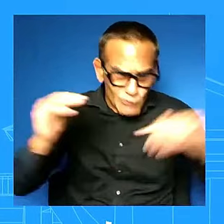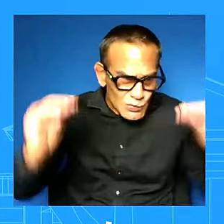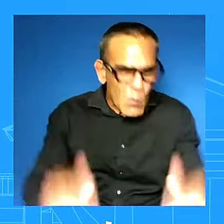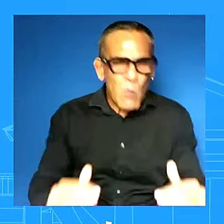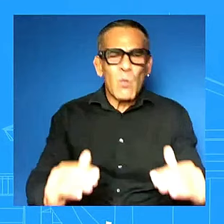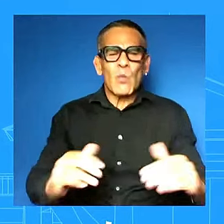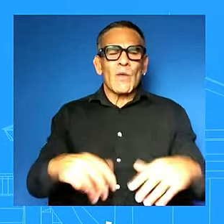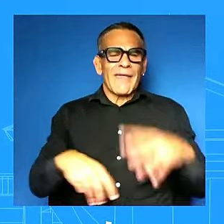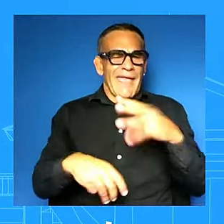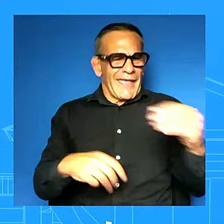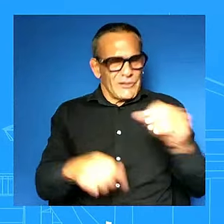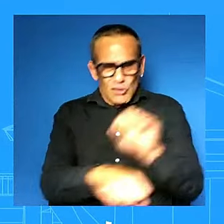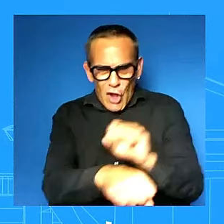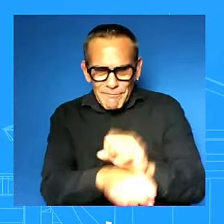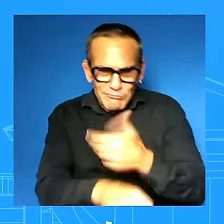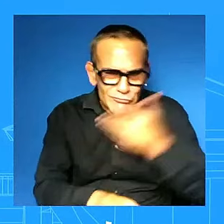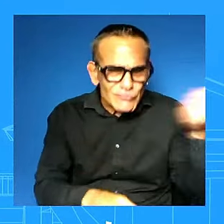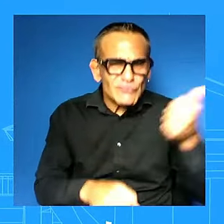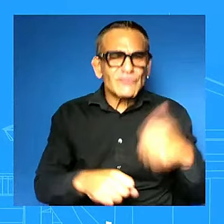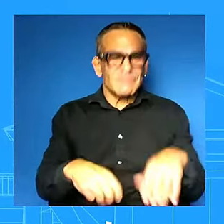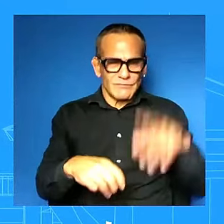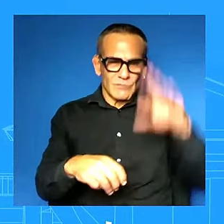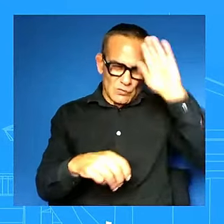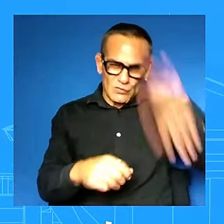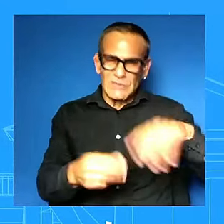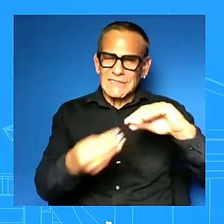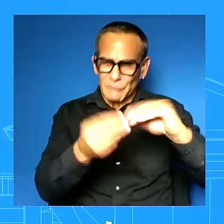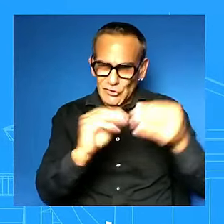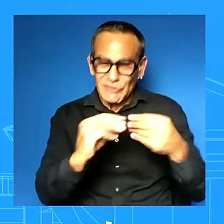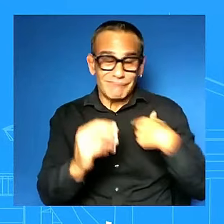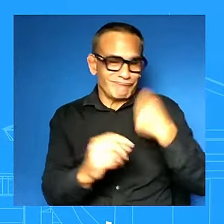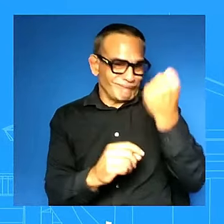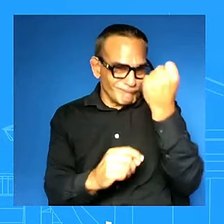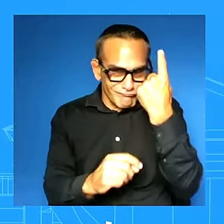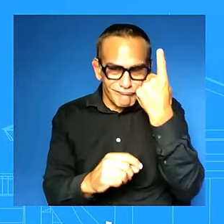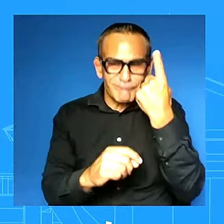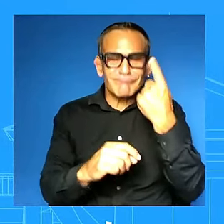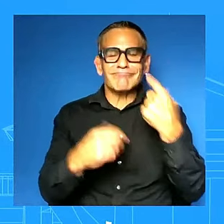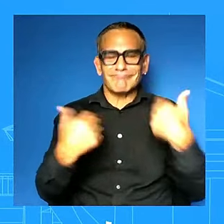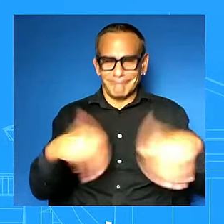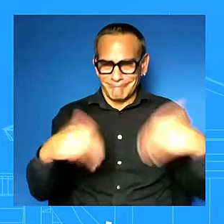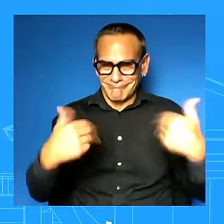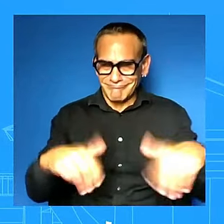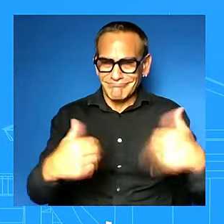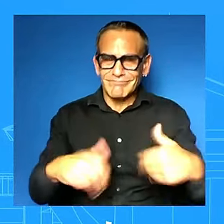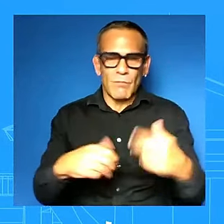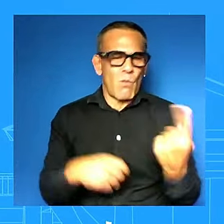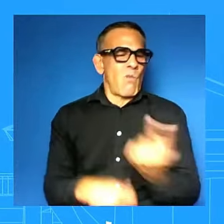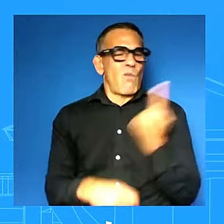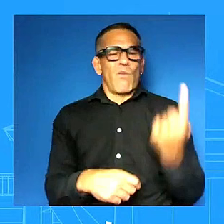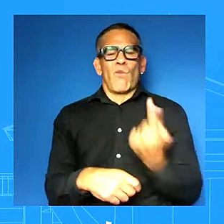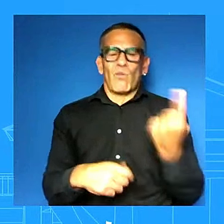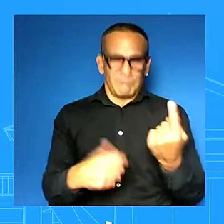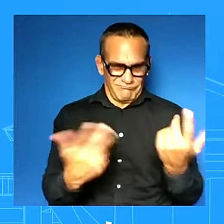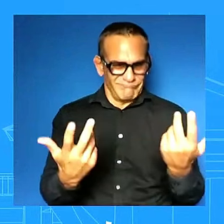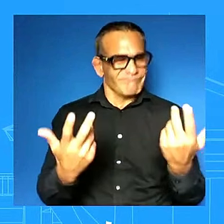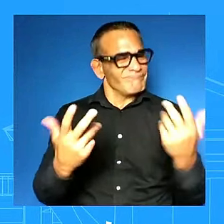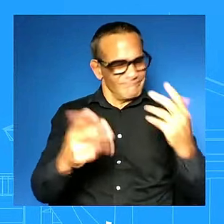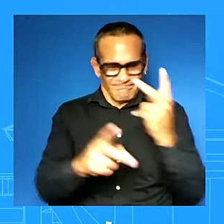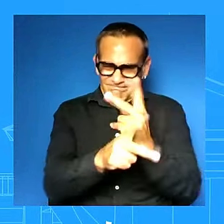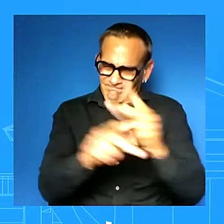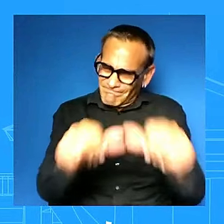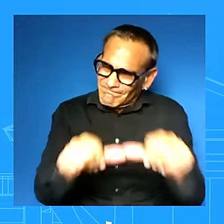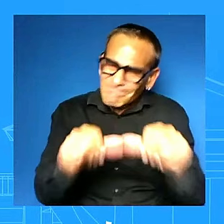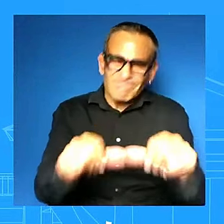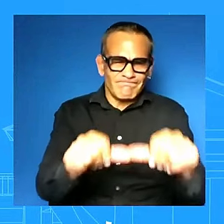you're telling me we do understand that there is more work to be done there is there's more work to be done and that's why we're going to do what we can to